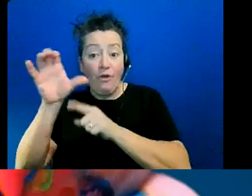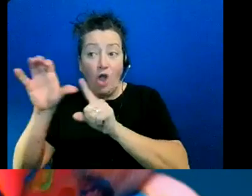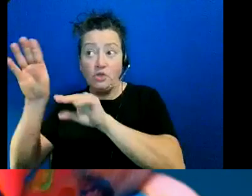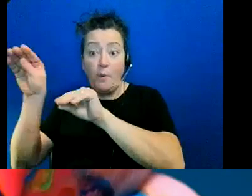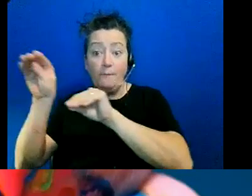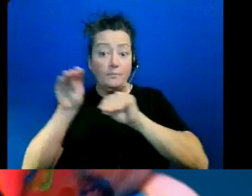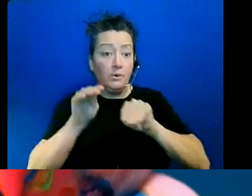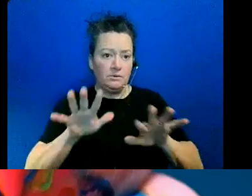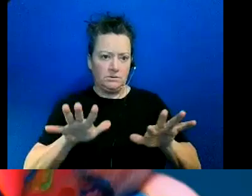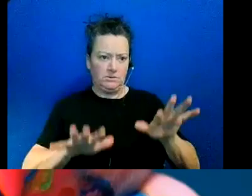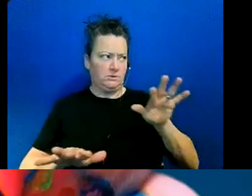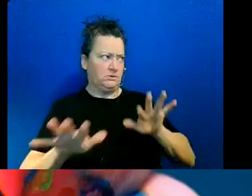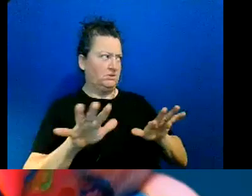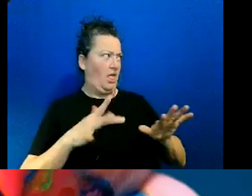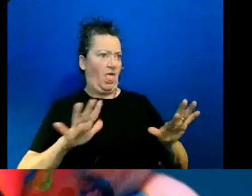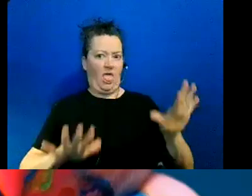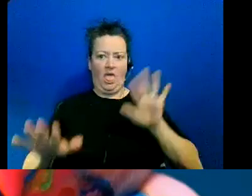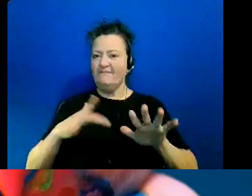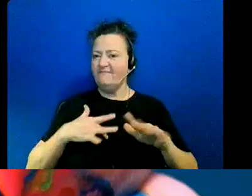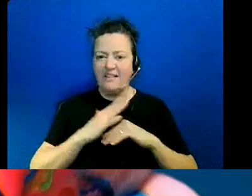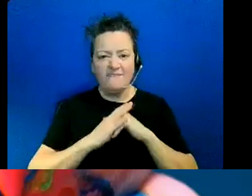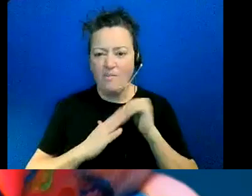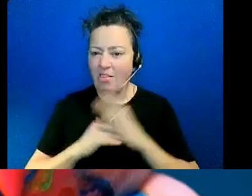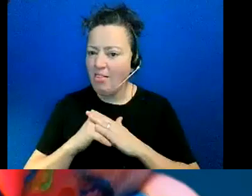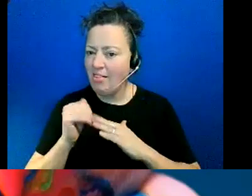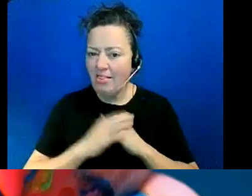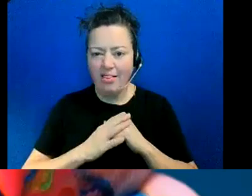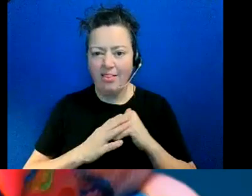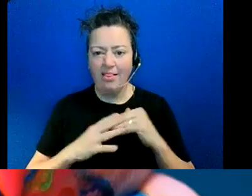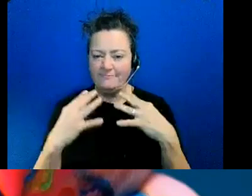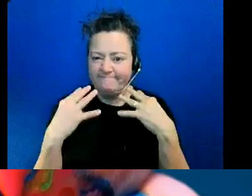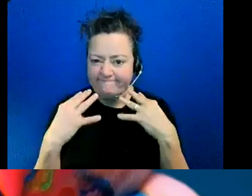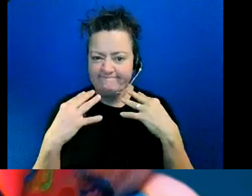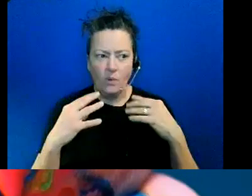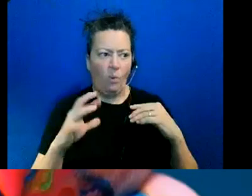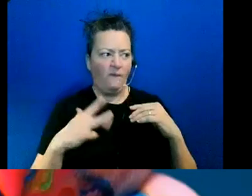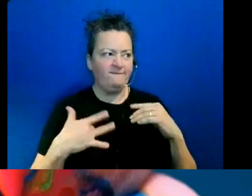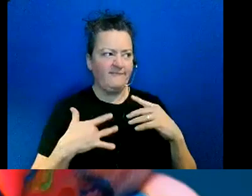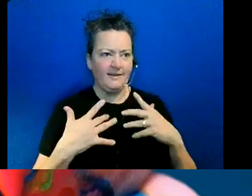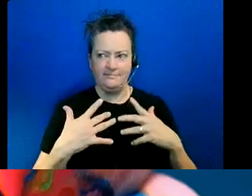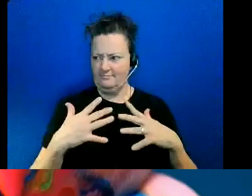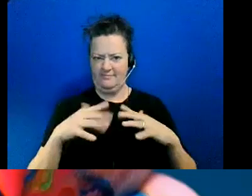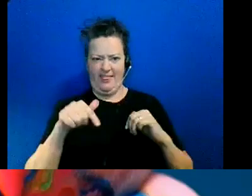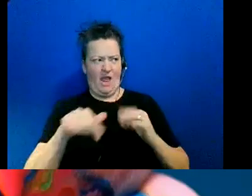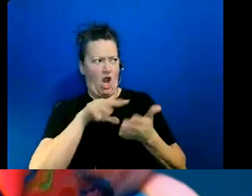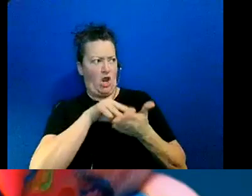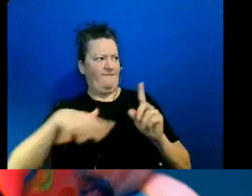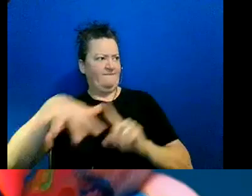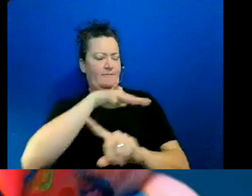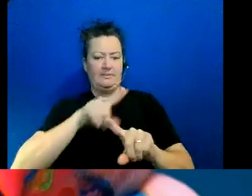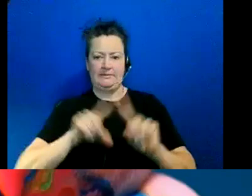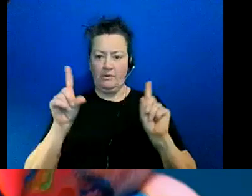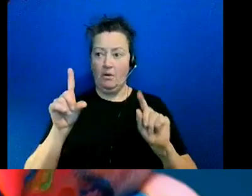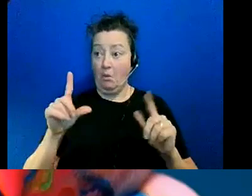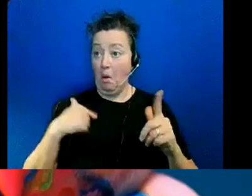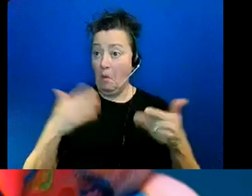of activities that they are not used to being in this sort of learning environments where they are just able to speak out loud and raise out